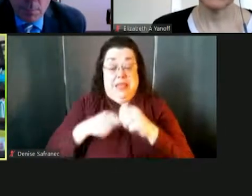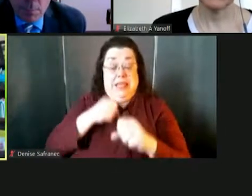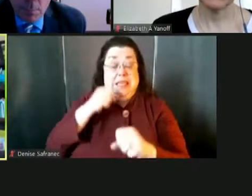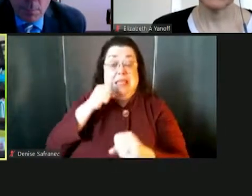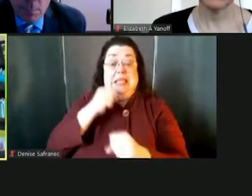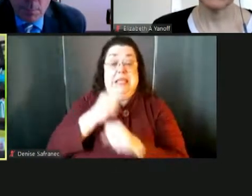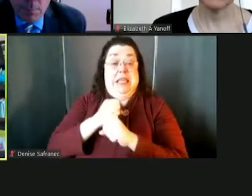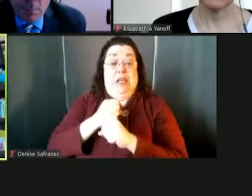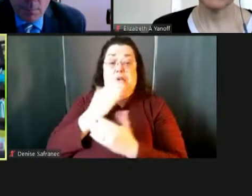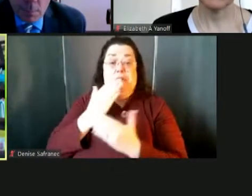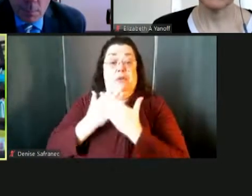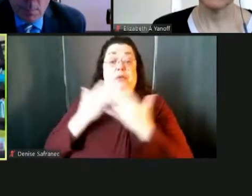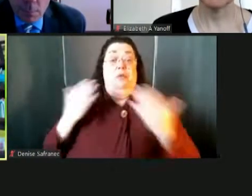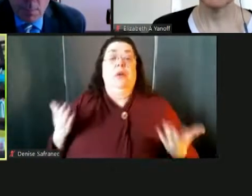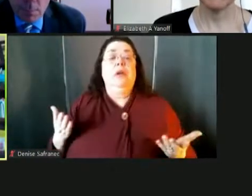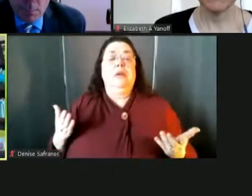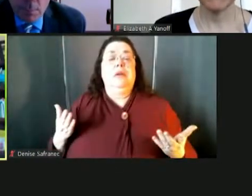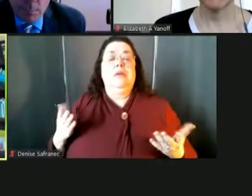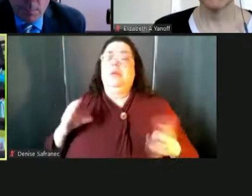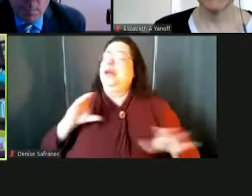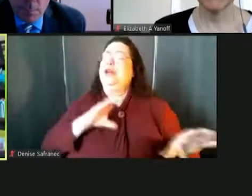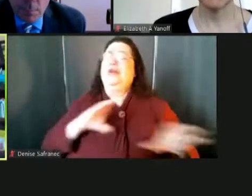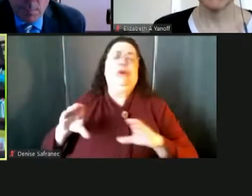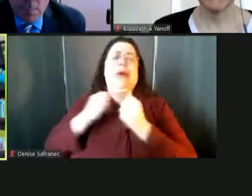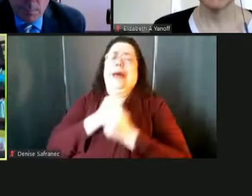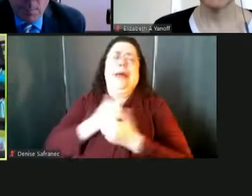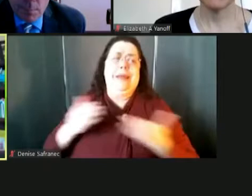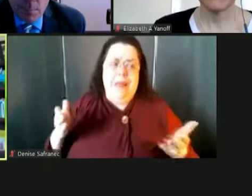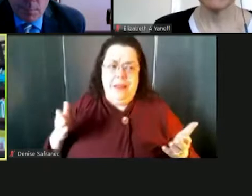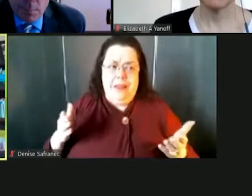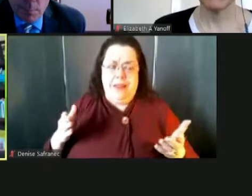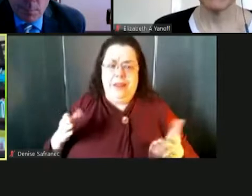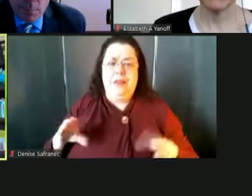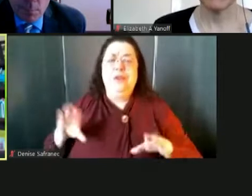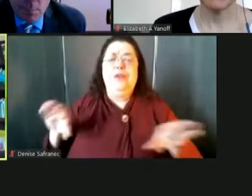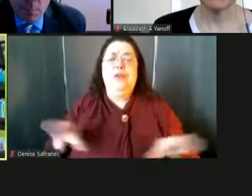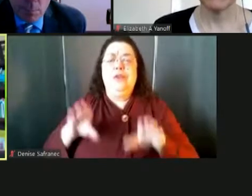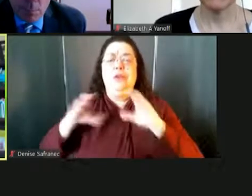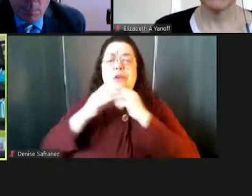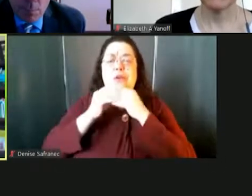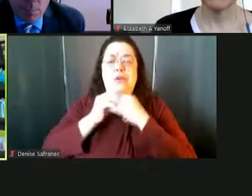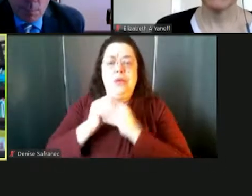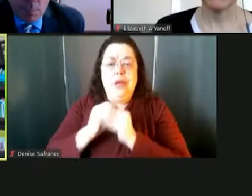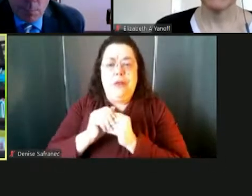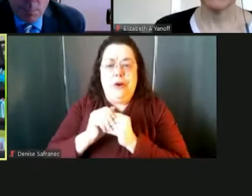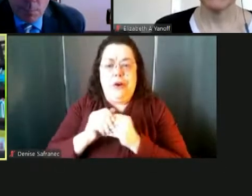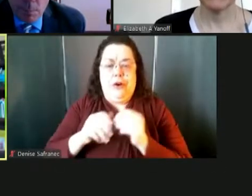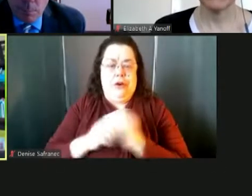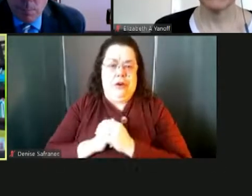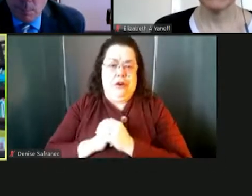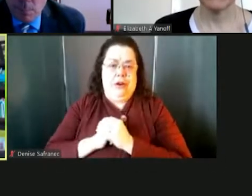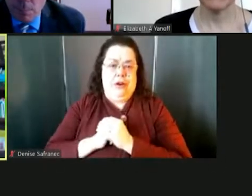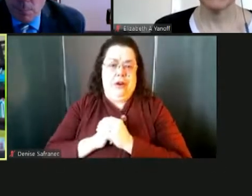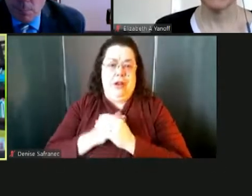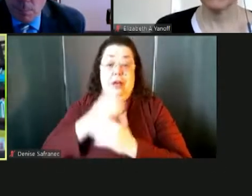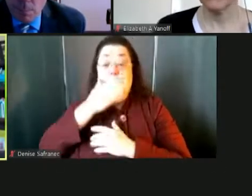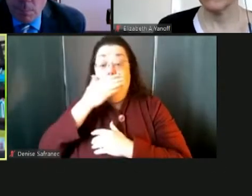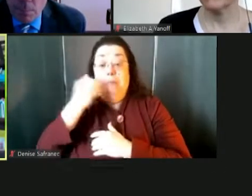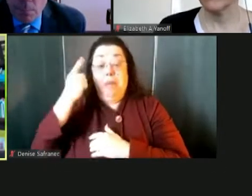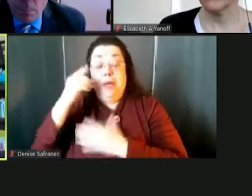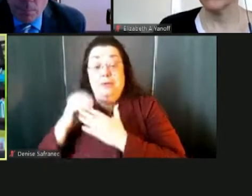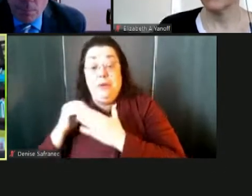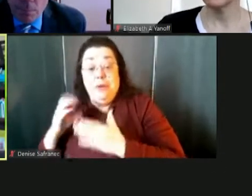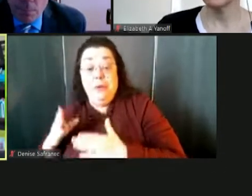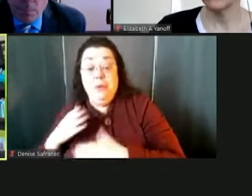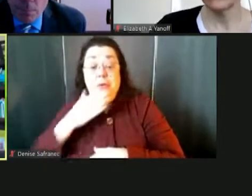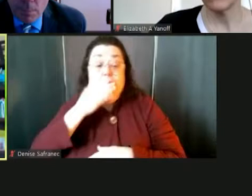is we can handle anything as long as we're doing it together. And as long as we're willing to, you know, do what's best for kids and best for the